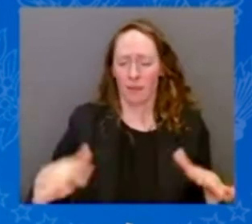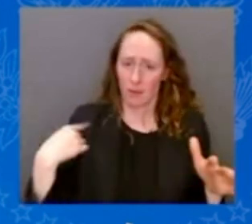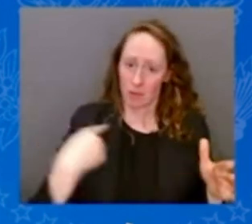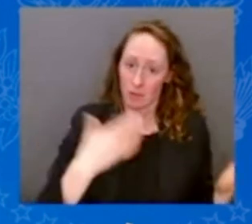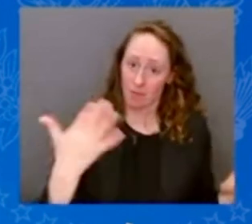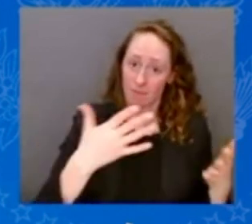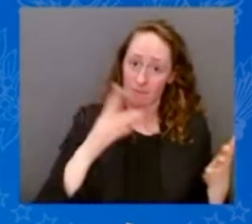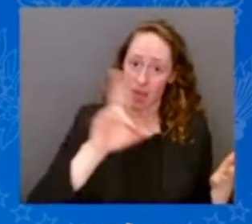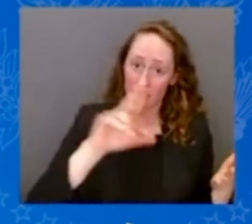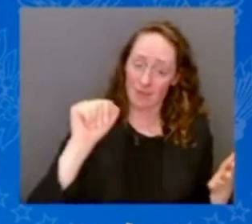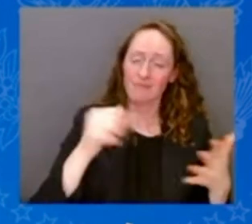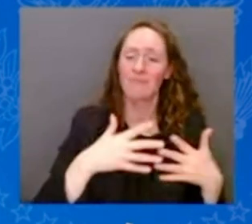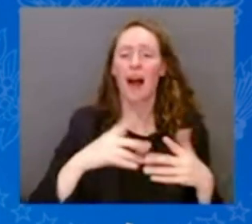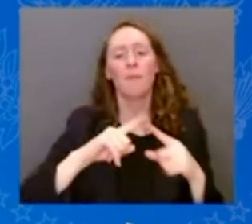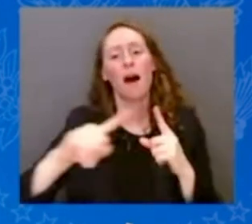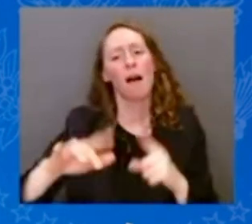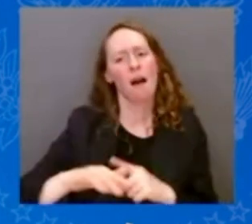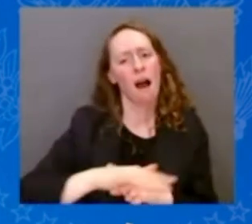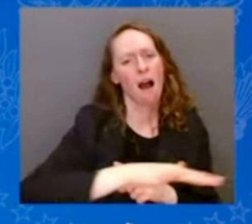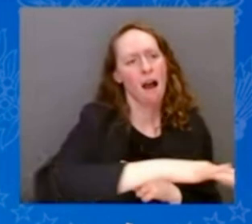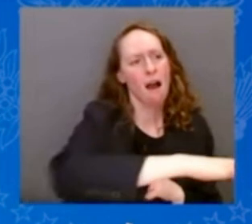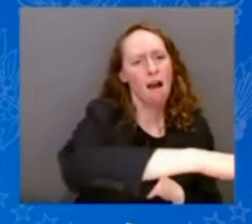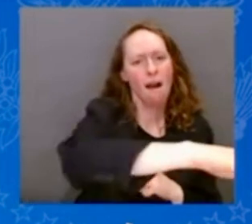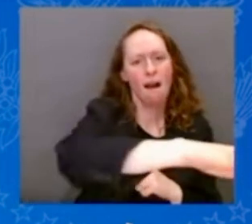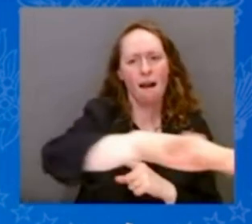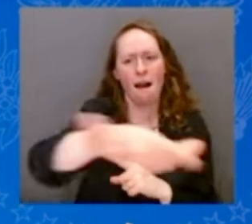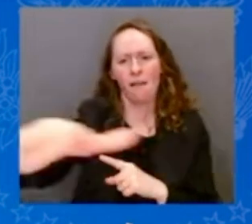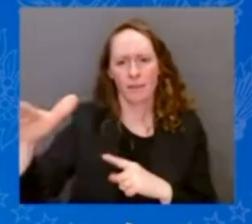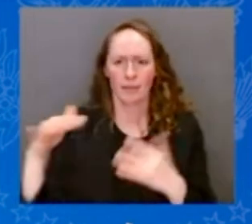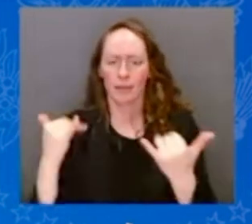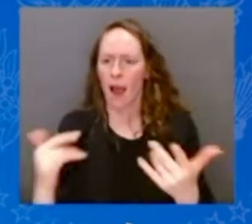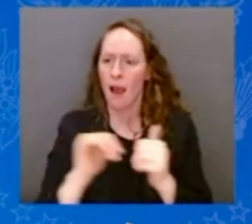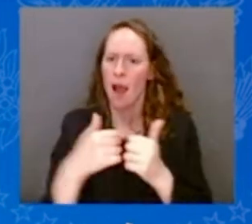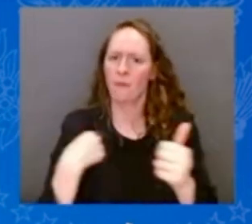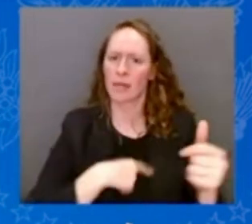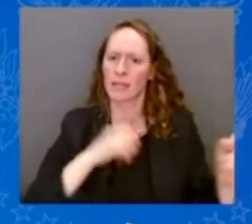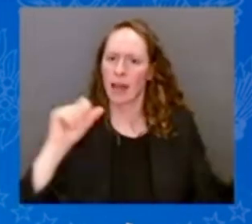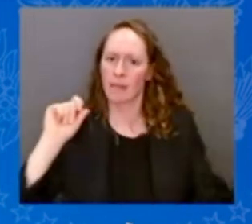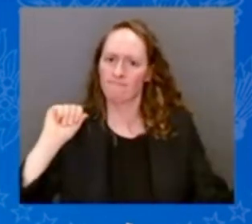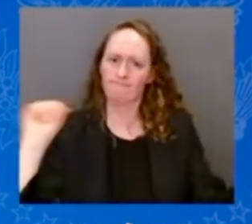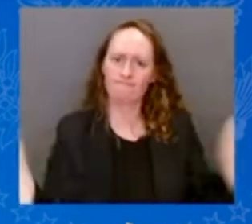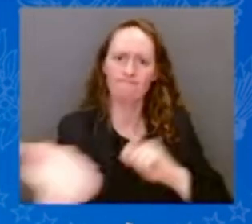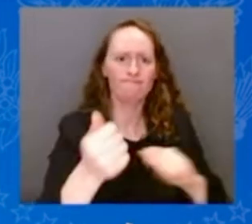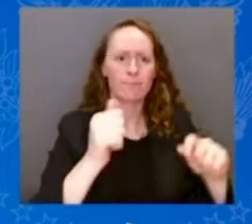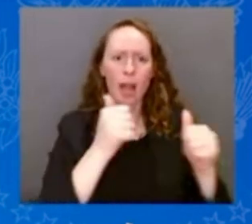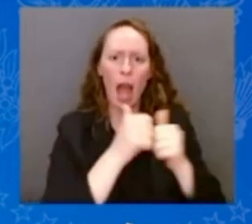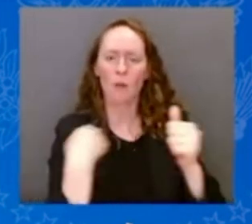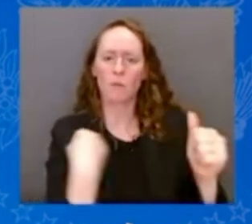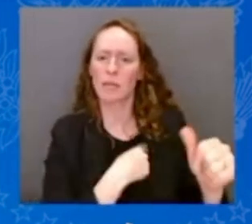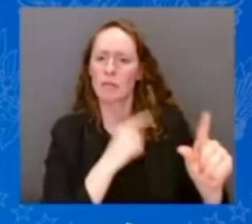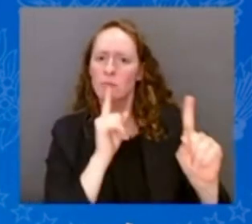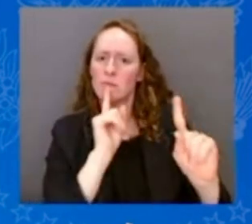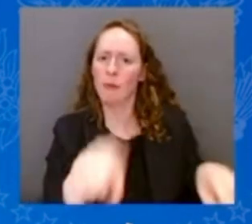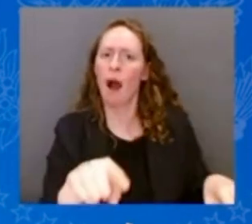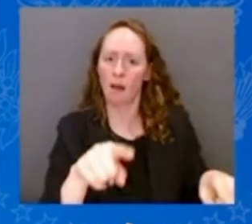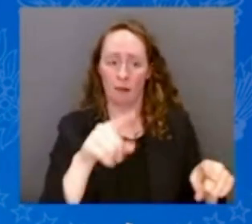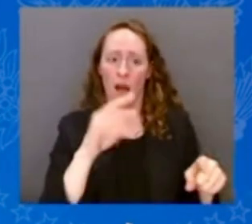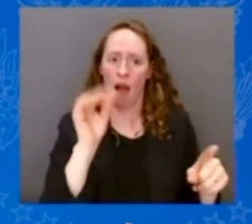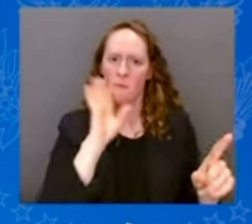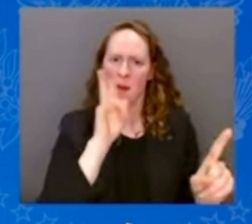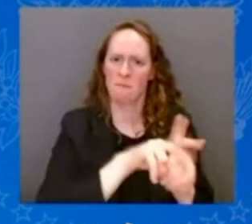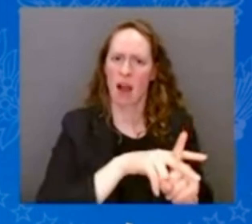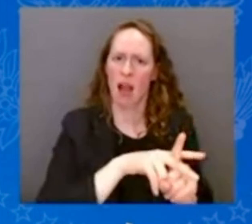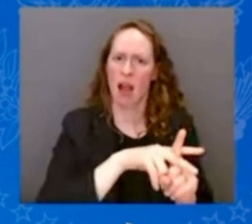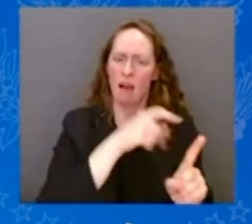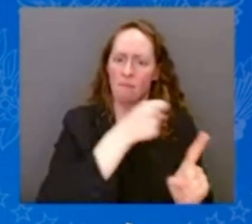how we deal in this hemisphere and around the world. Because we're the United States of America. We've got to remember that. We're the United